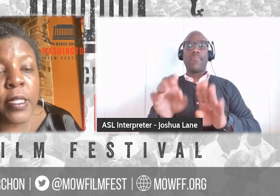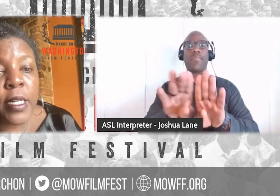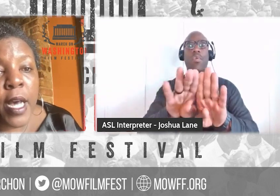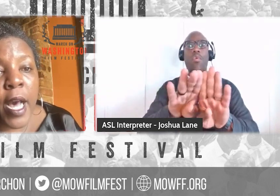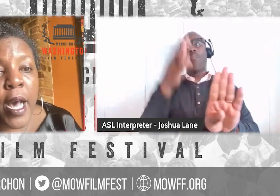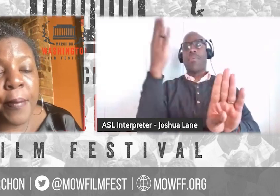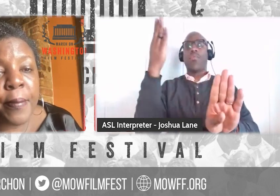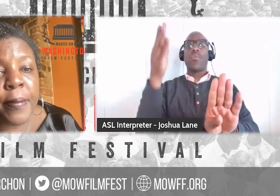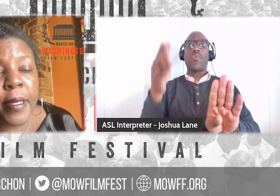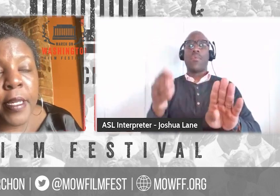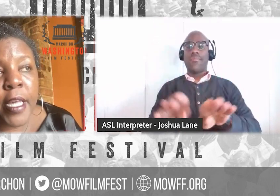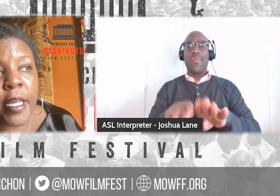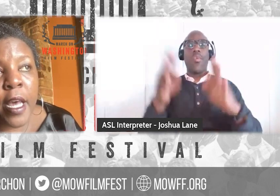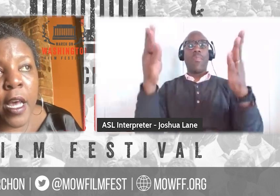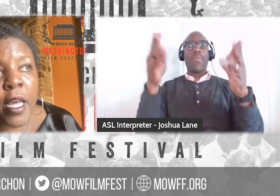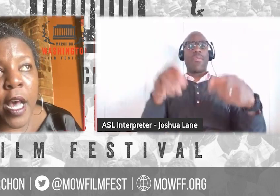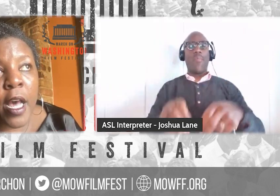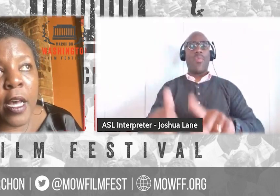well.